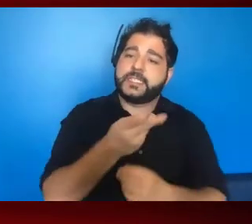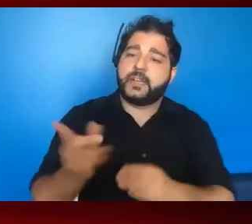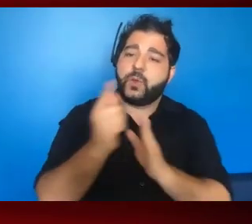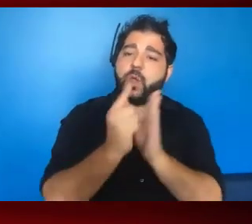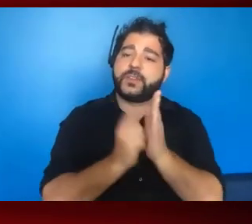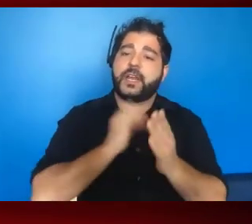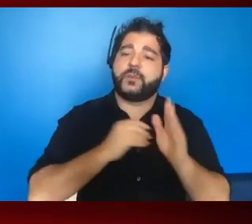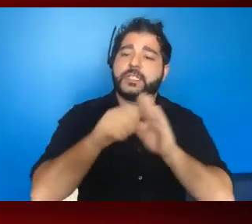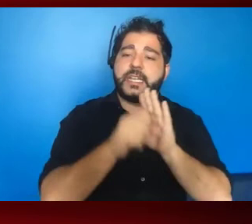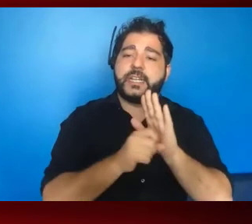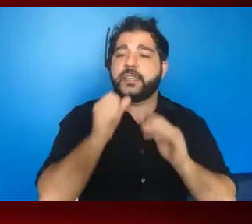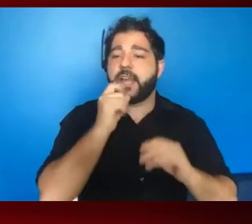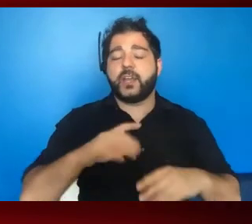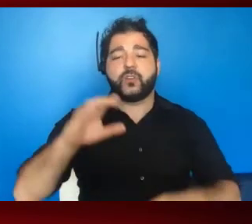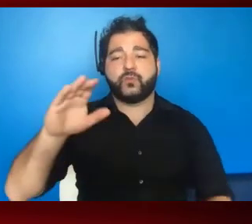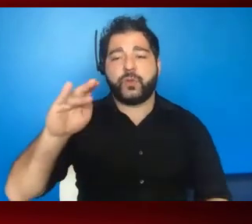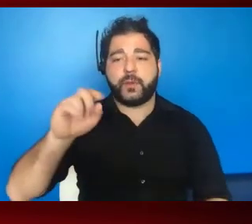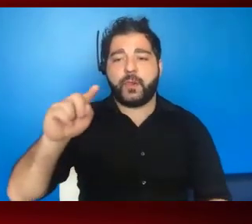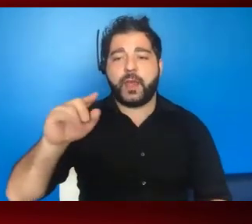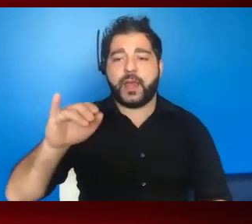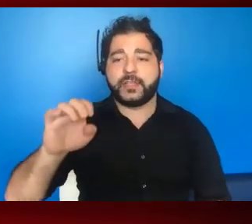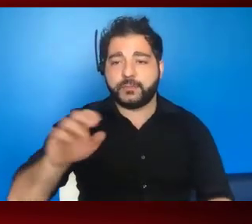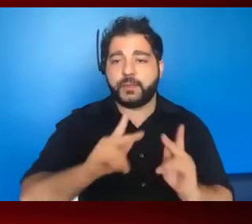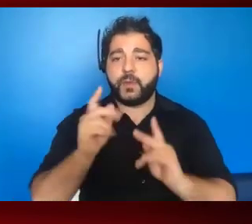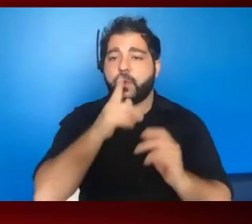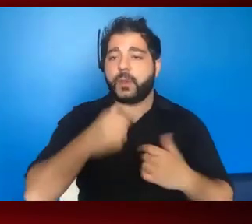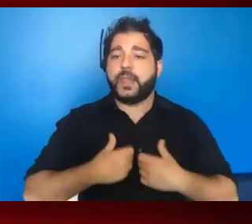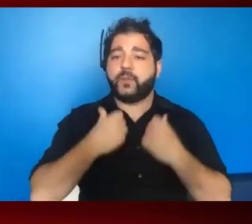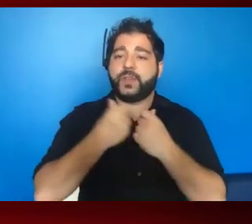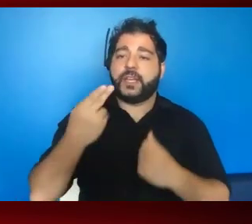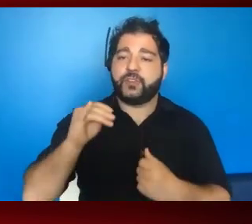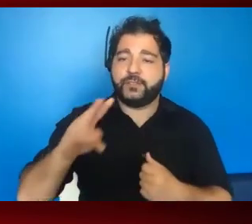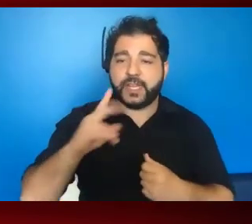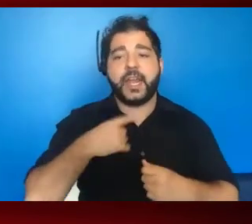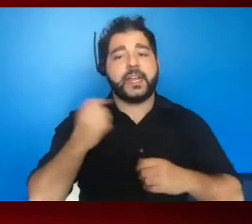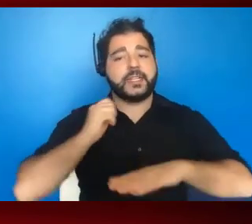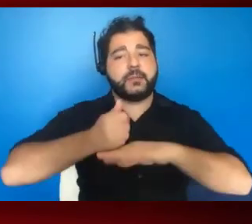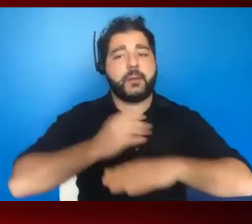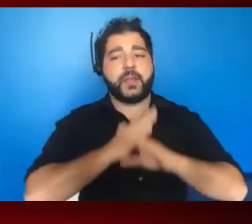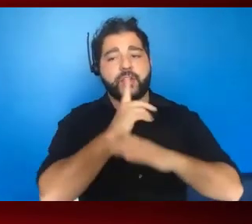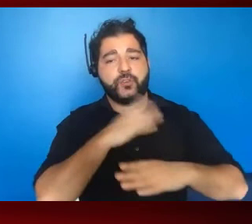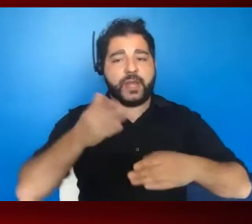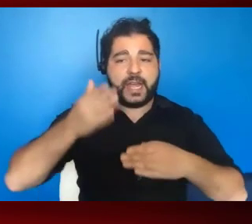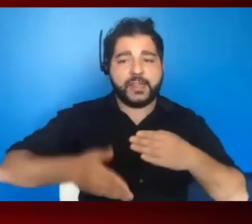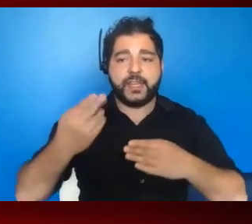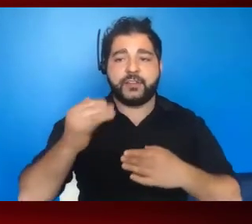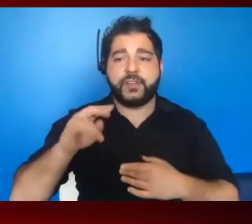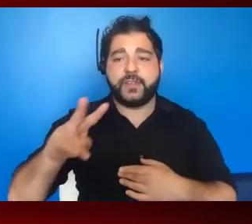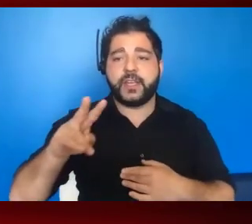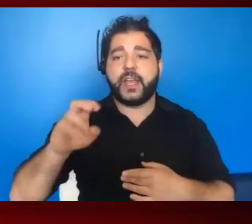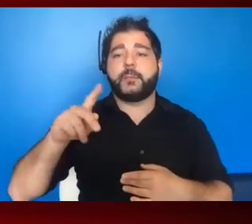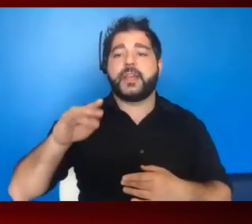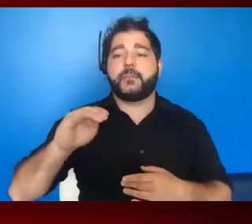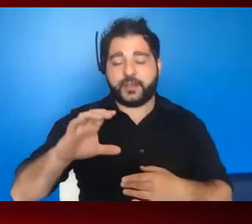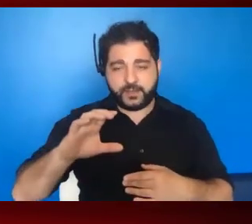unjustly criminalize people living with HIV. And they pose a barrier to ending the HIV epidemic. And then I transition